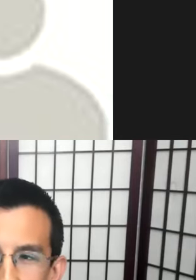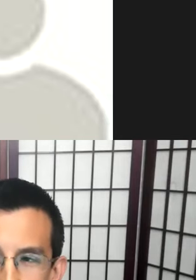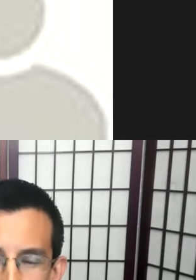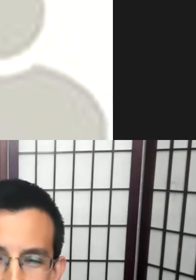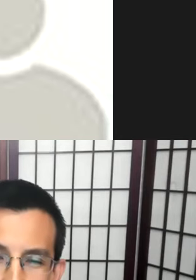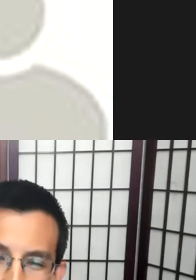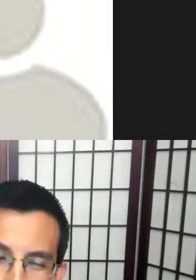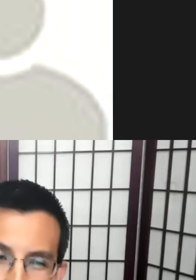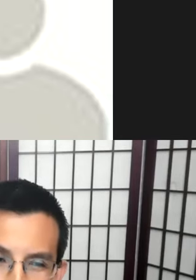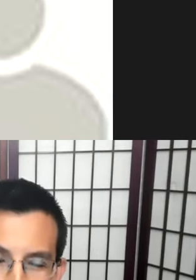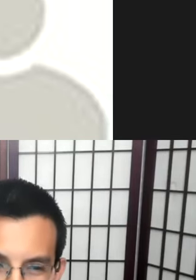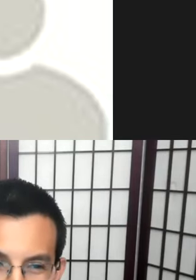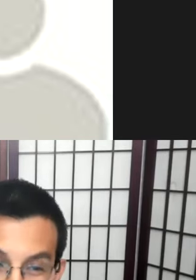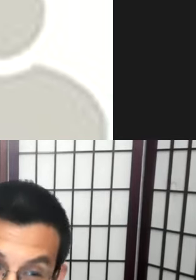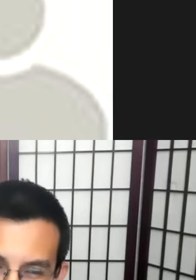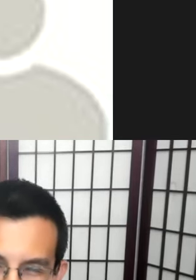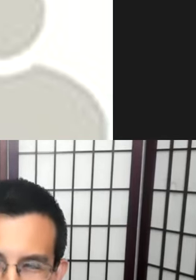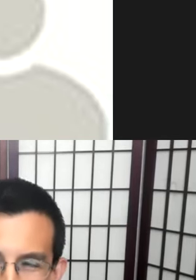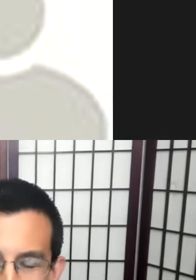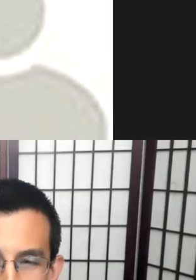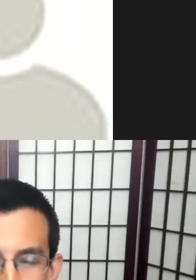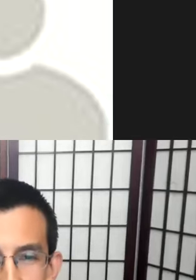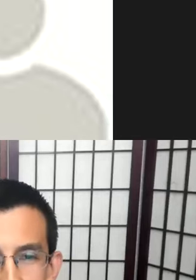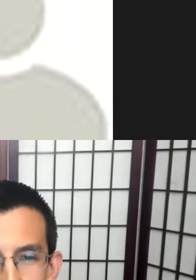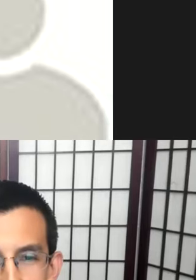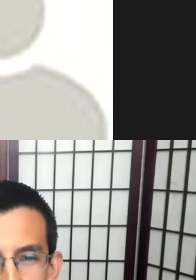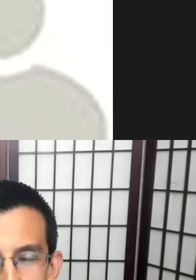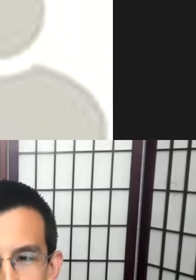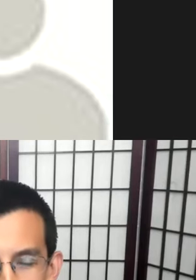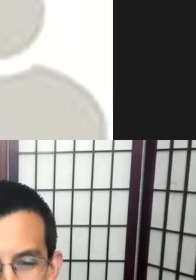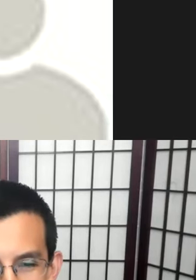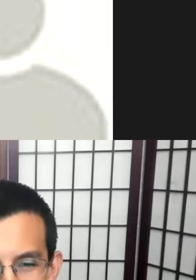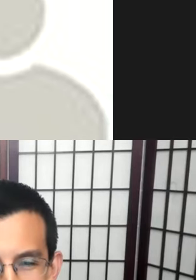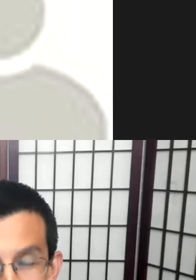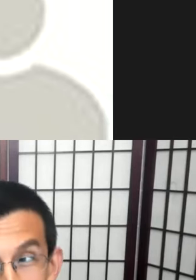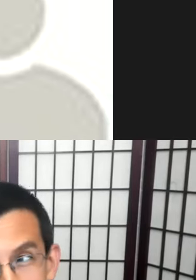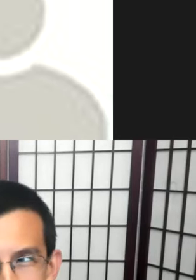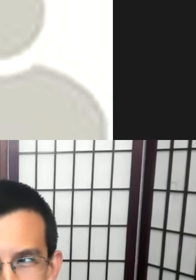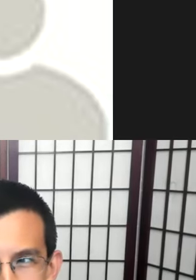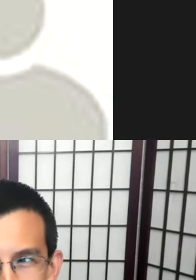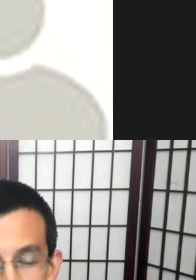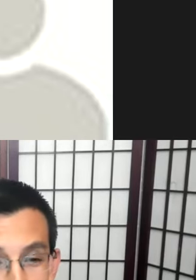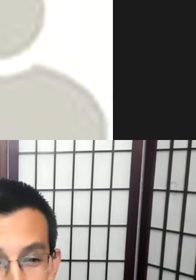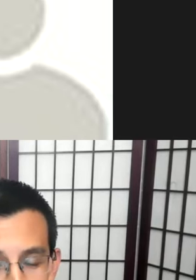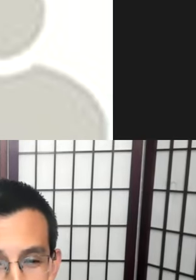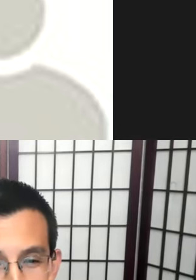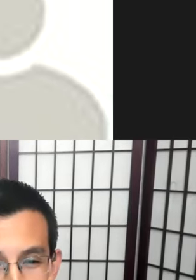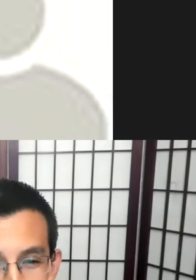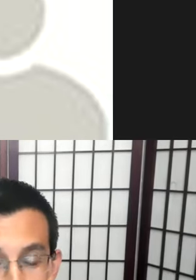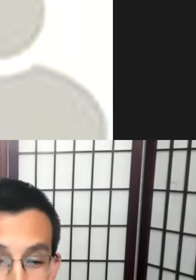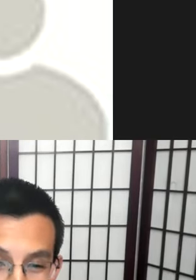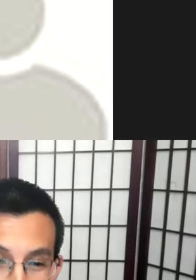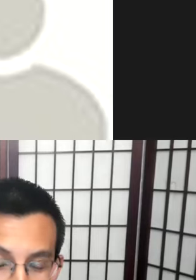It used to be the case, and I think it is still the case at least to a degree, that I recognize communities rights